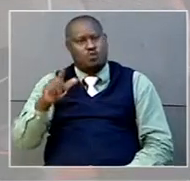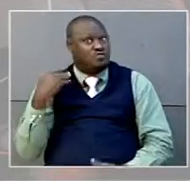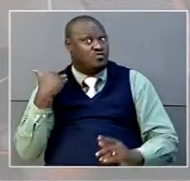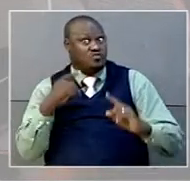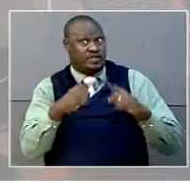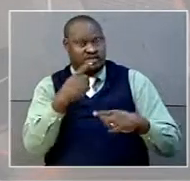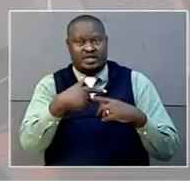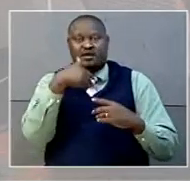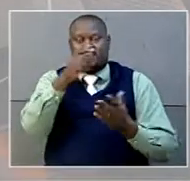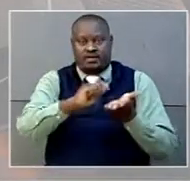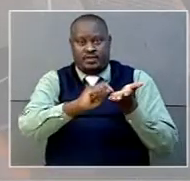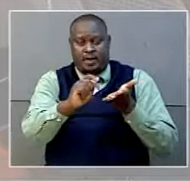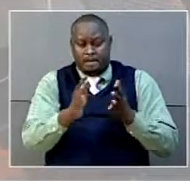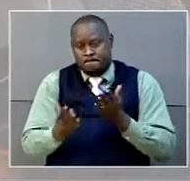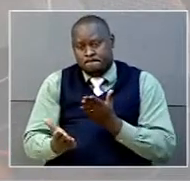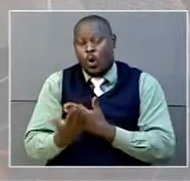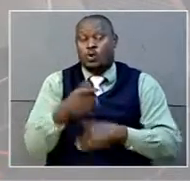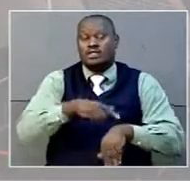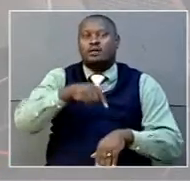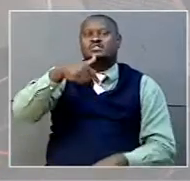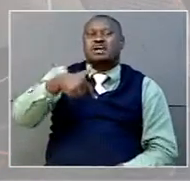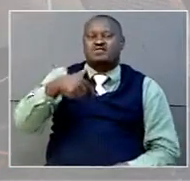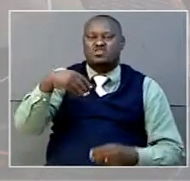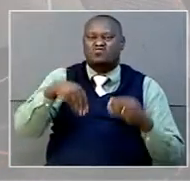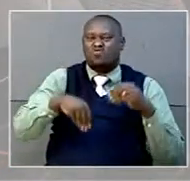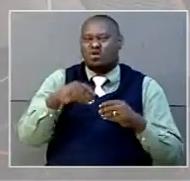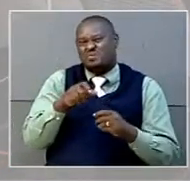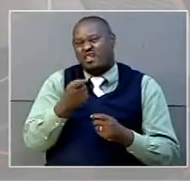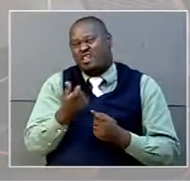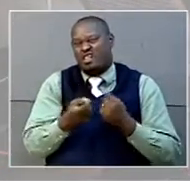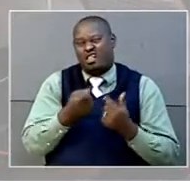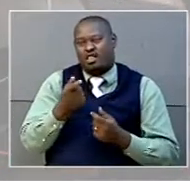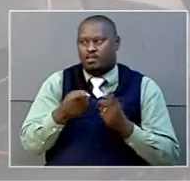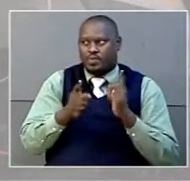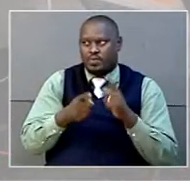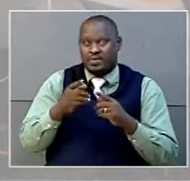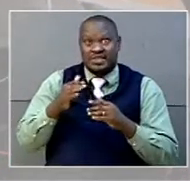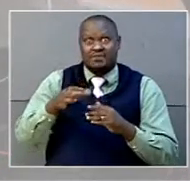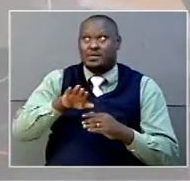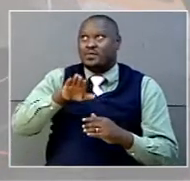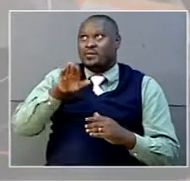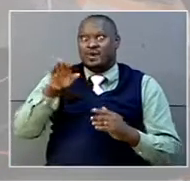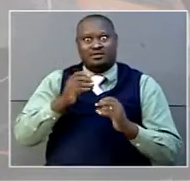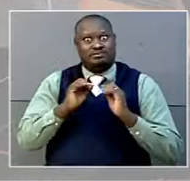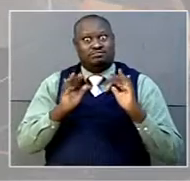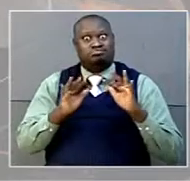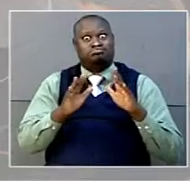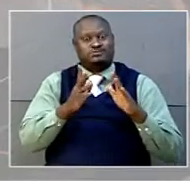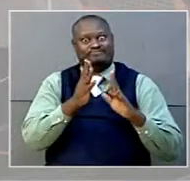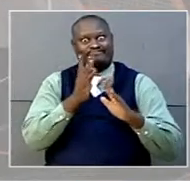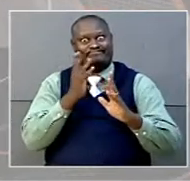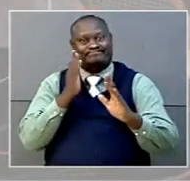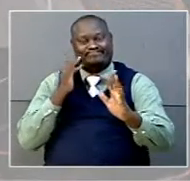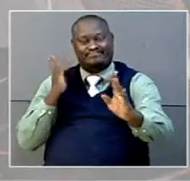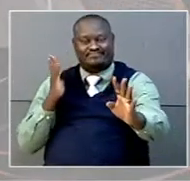started as early as 7am with a slight turn-up of voters, although it later improved, as we hear in this report.